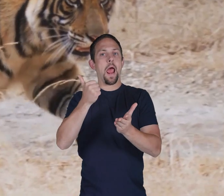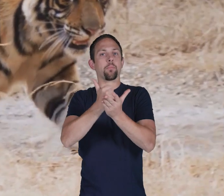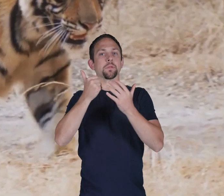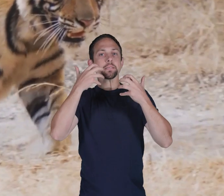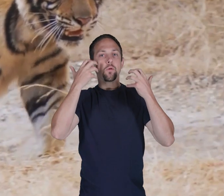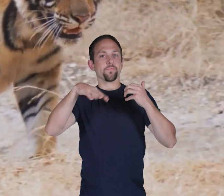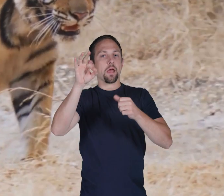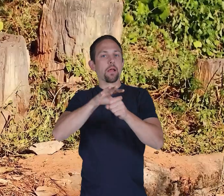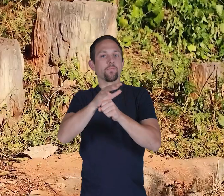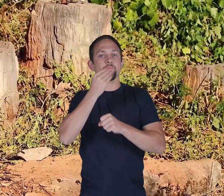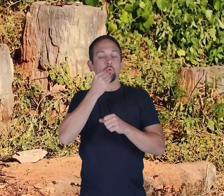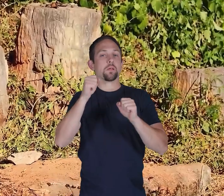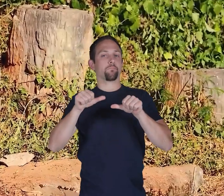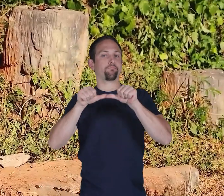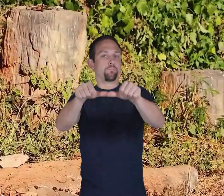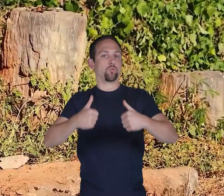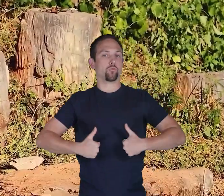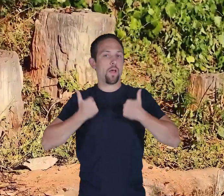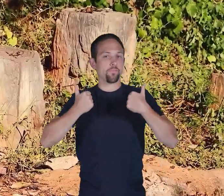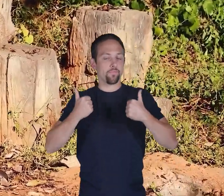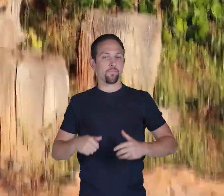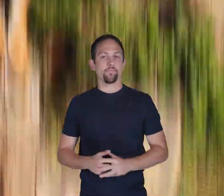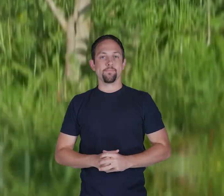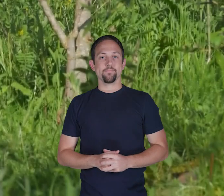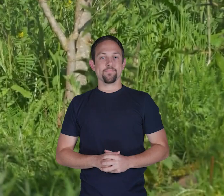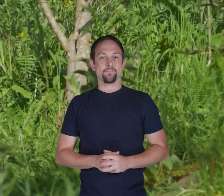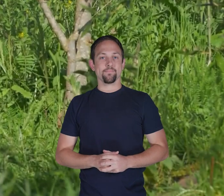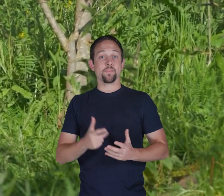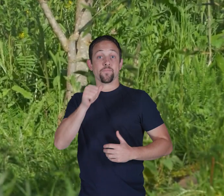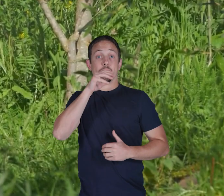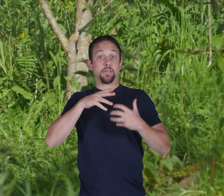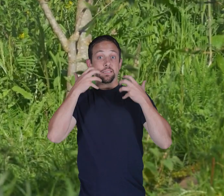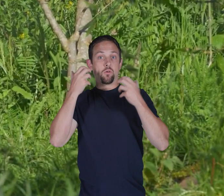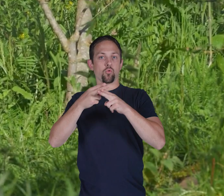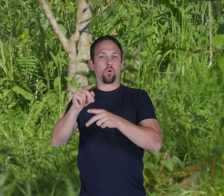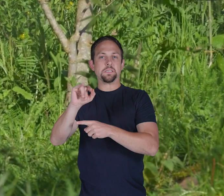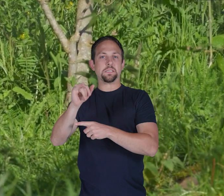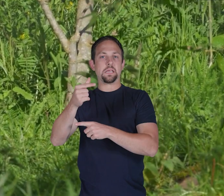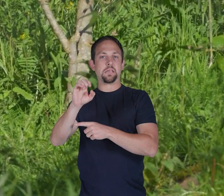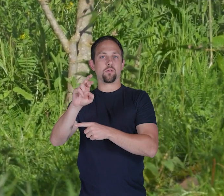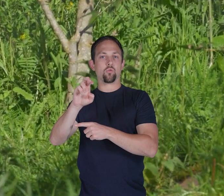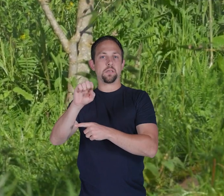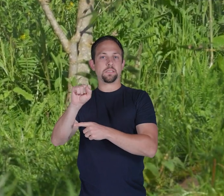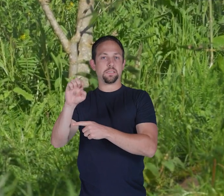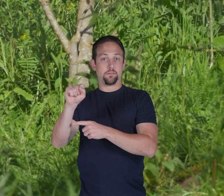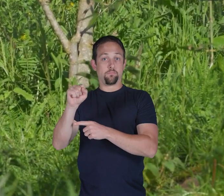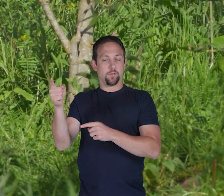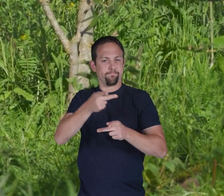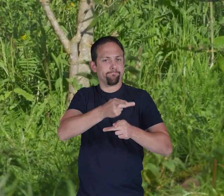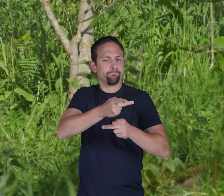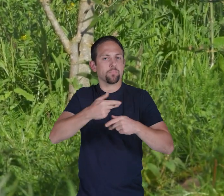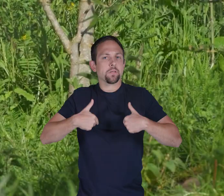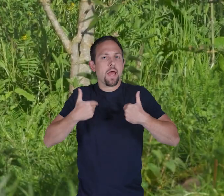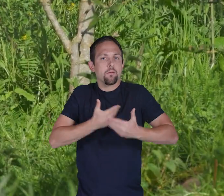tigers find enough food and have enough space to survive. Female tigers, called tigresses, take great care